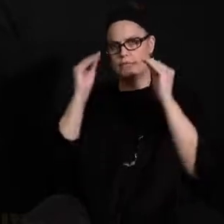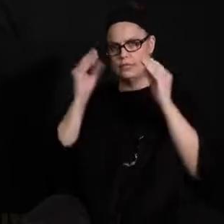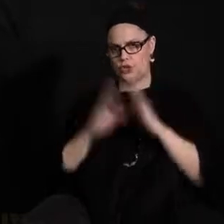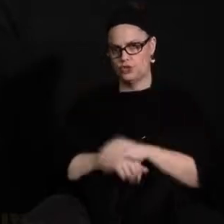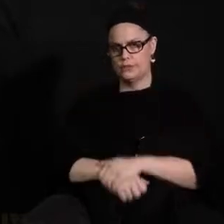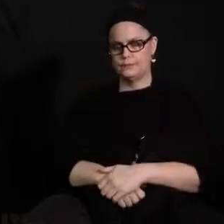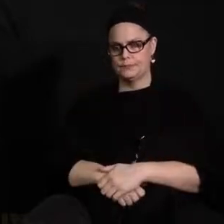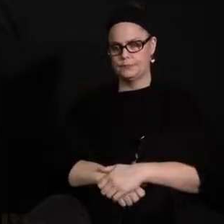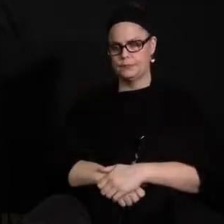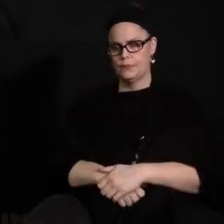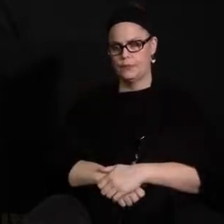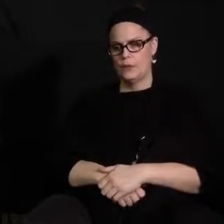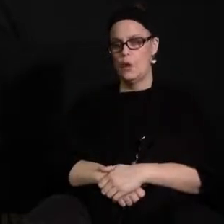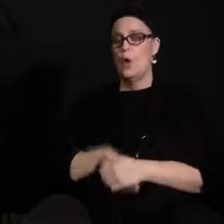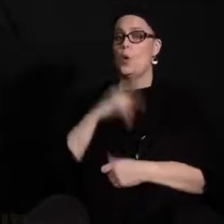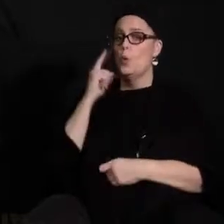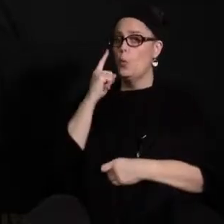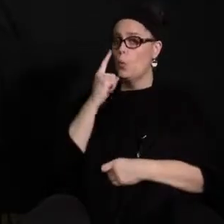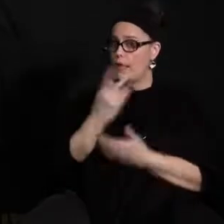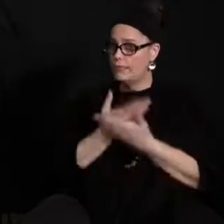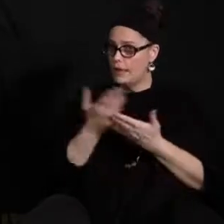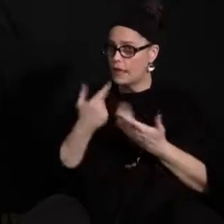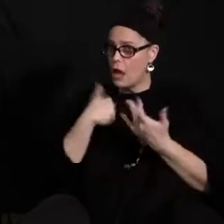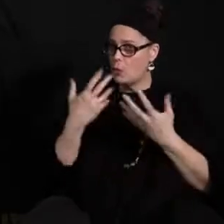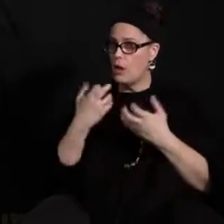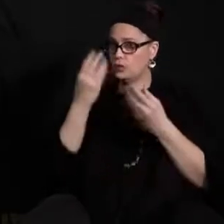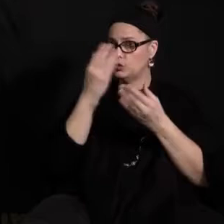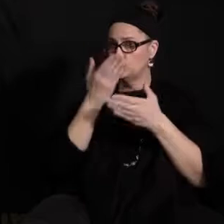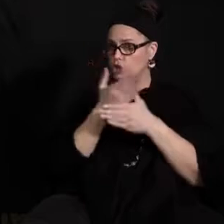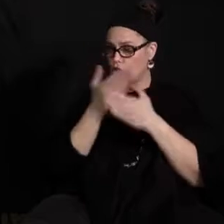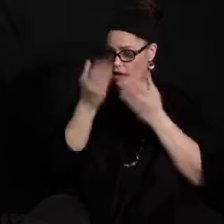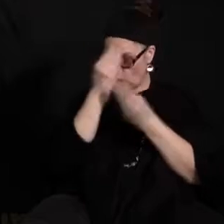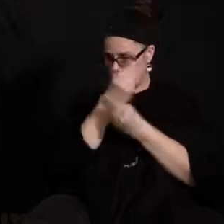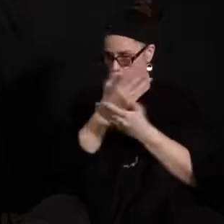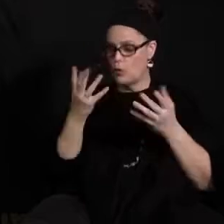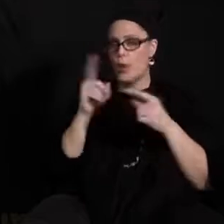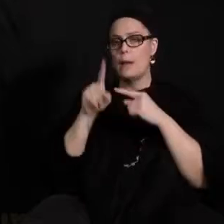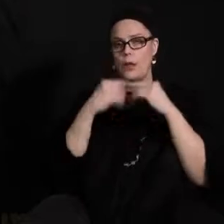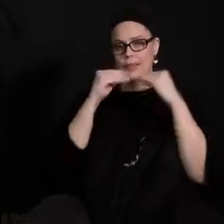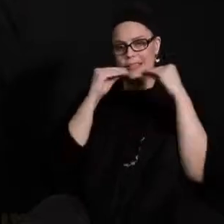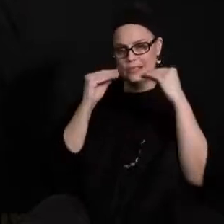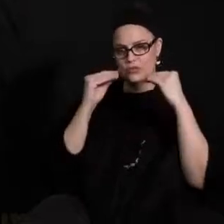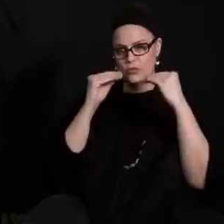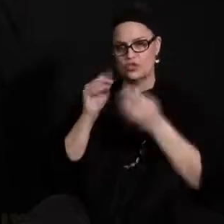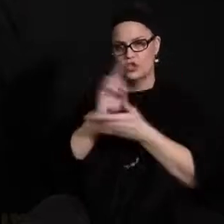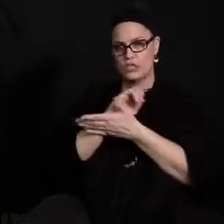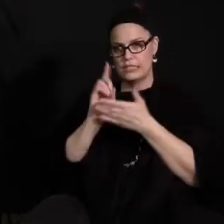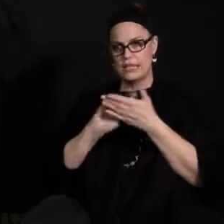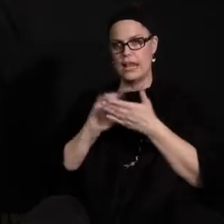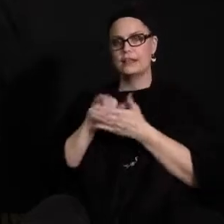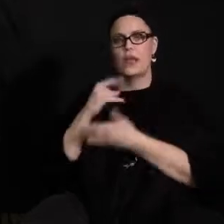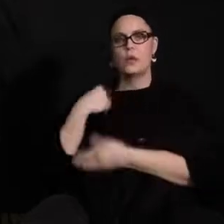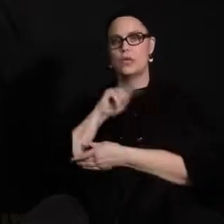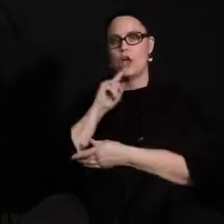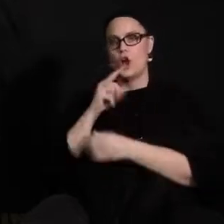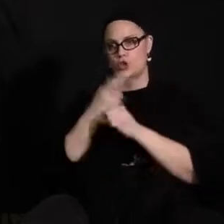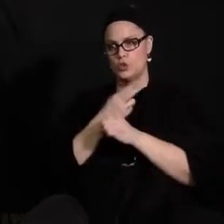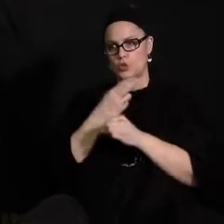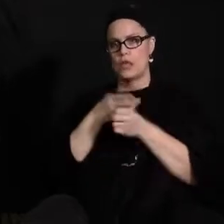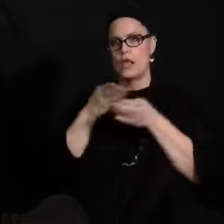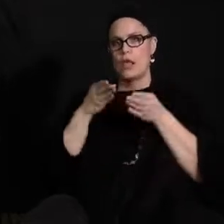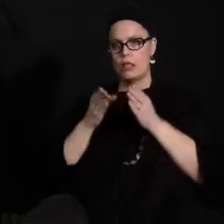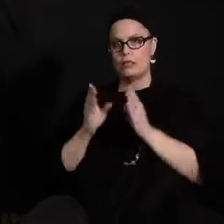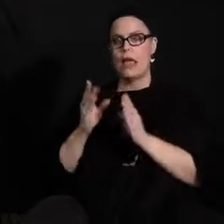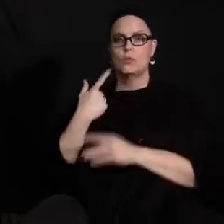um one of the things that i'd share with you uh with uh the instructional in-person design that we uh are using here in saint paul it allows